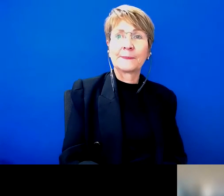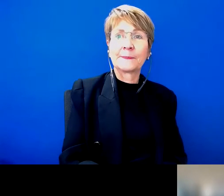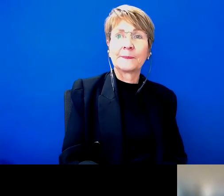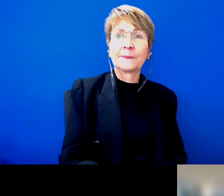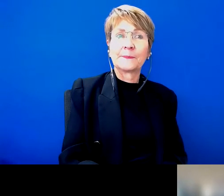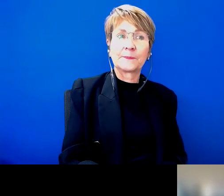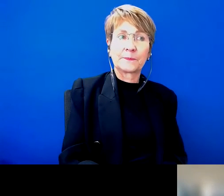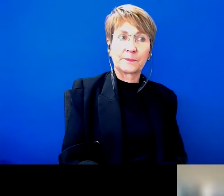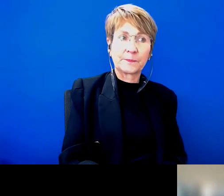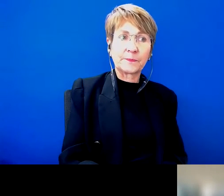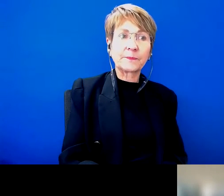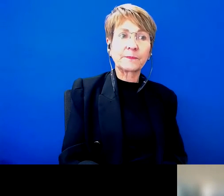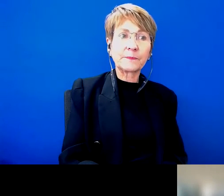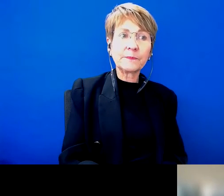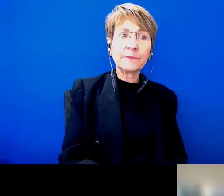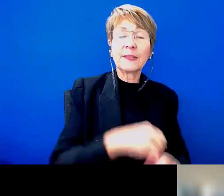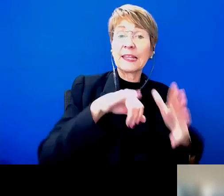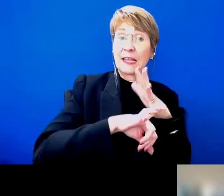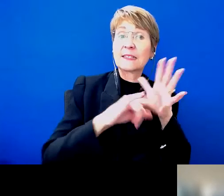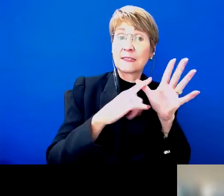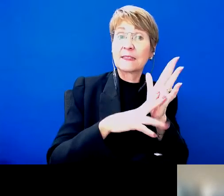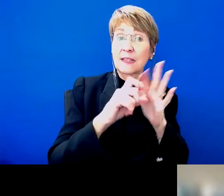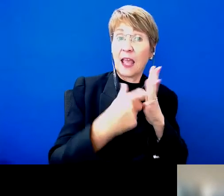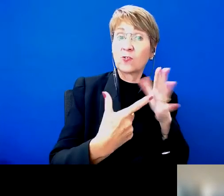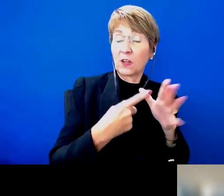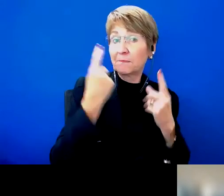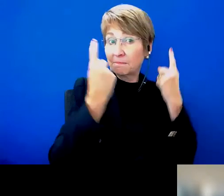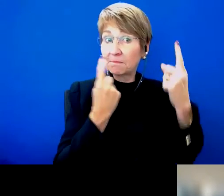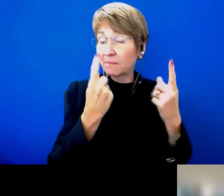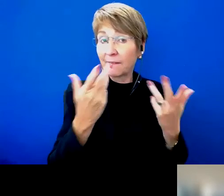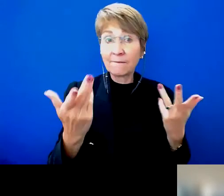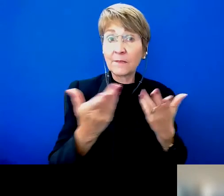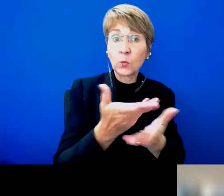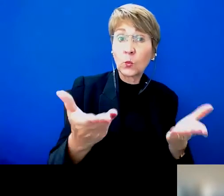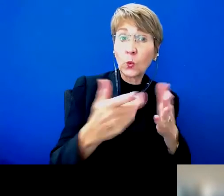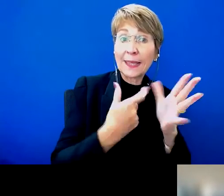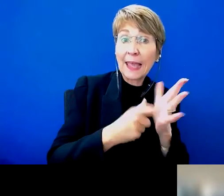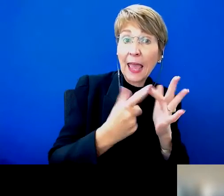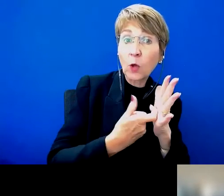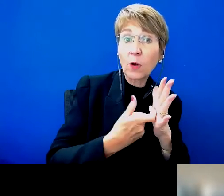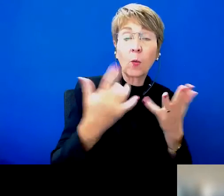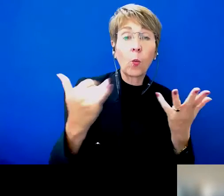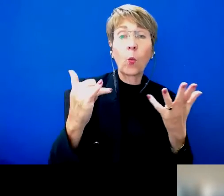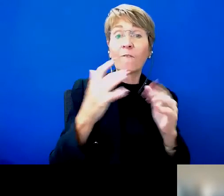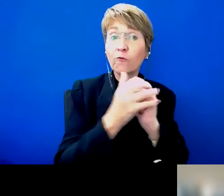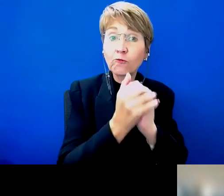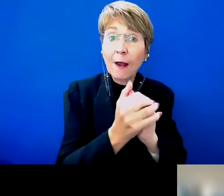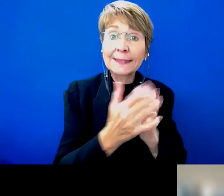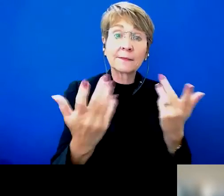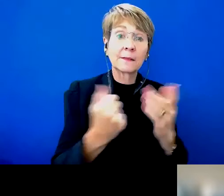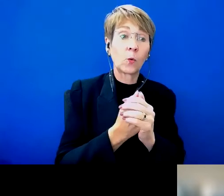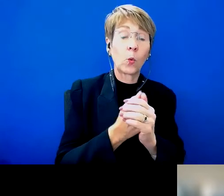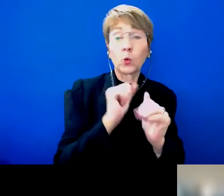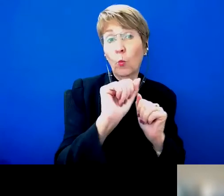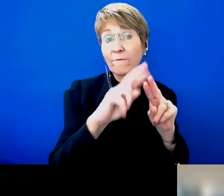And I was wondering there, if you're a carer or a friend or a family member, do you think it's